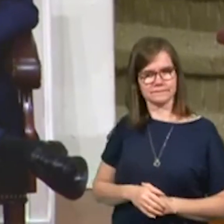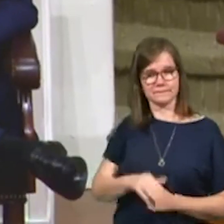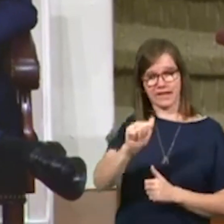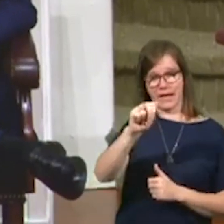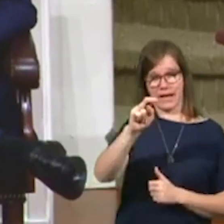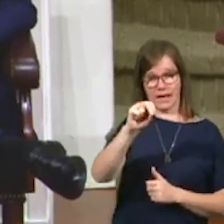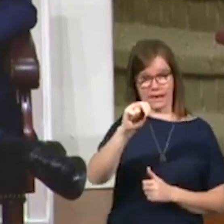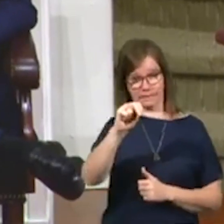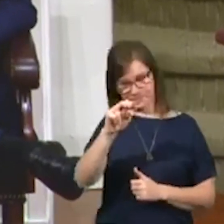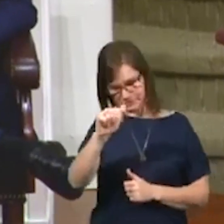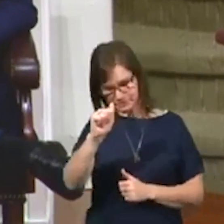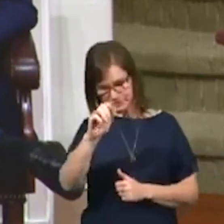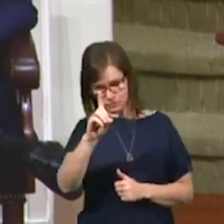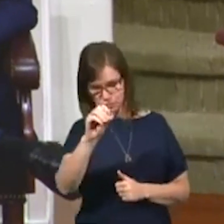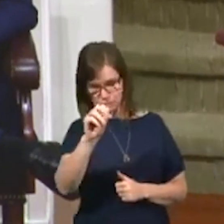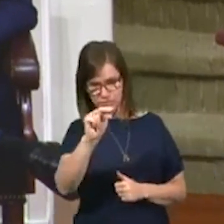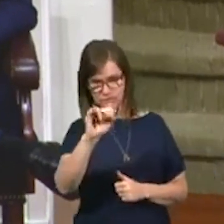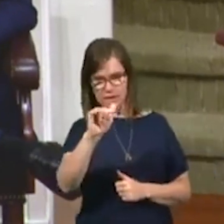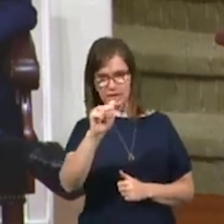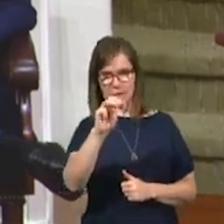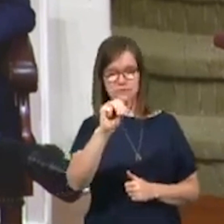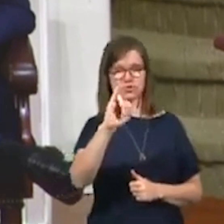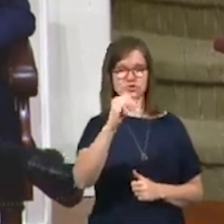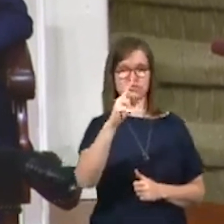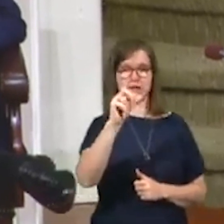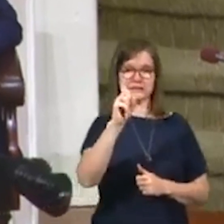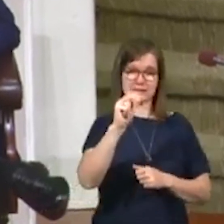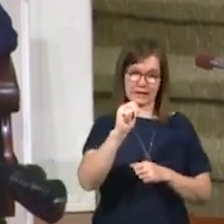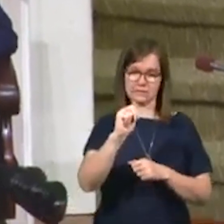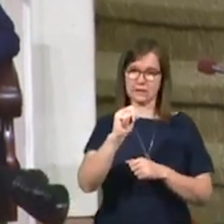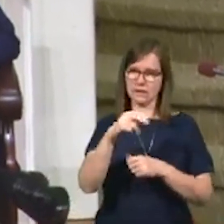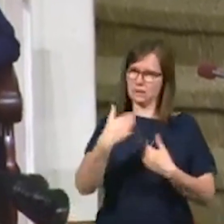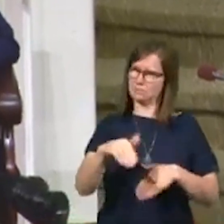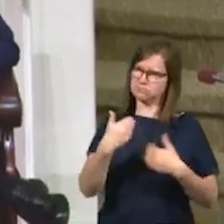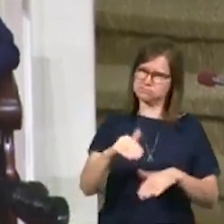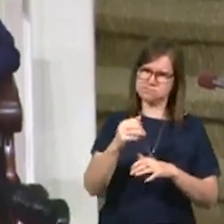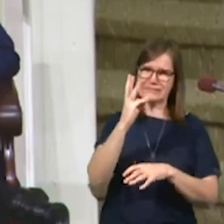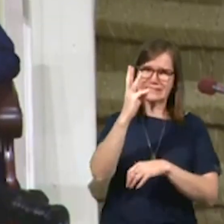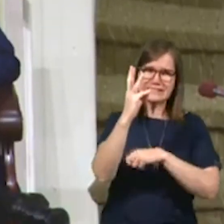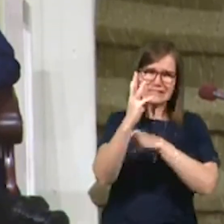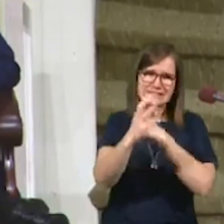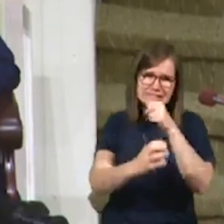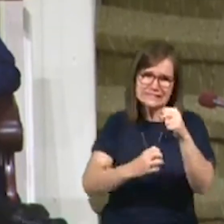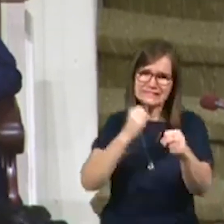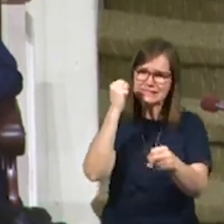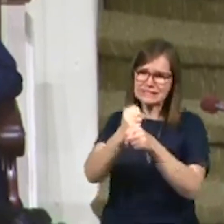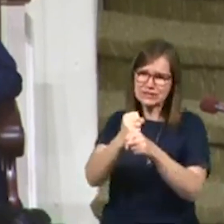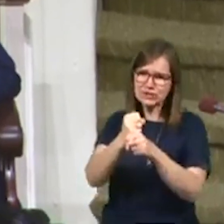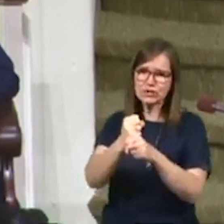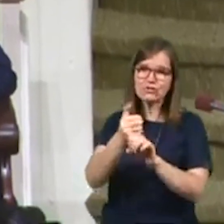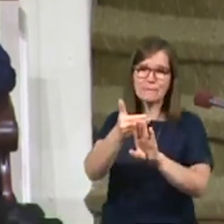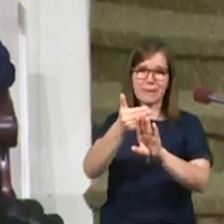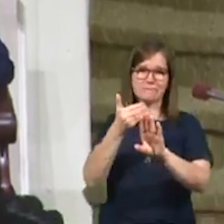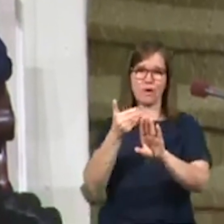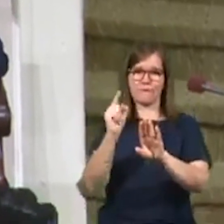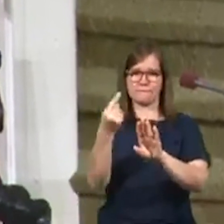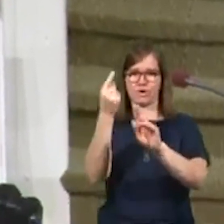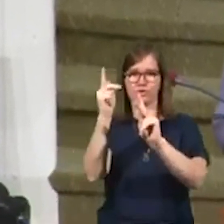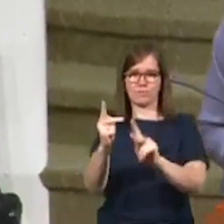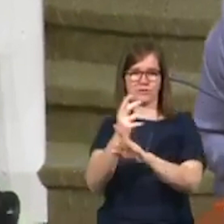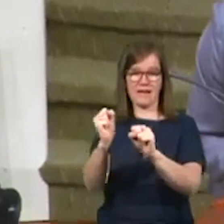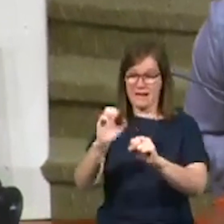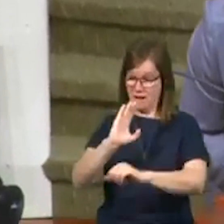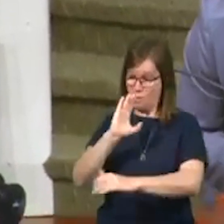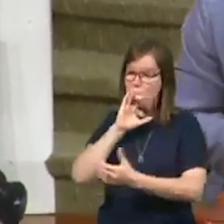15 hours a day for six years before he saw his first convert. This missionary had wives die on him.